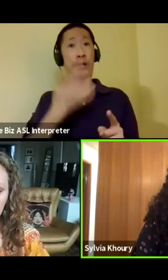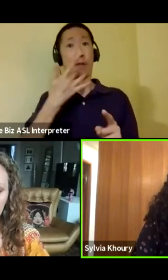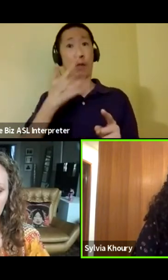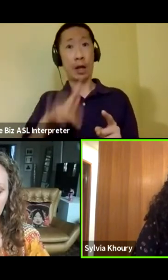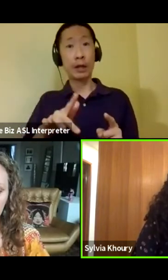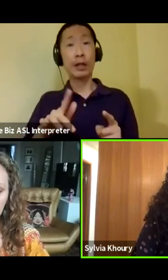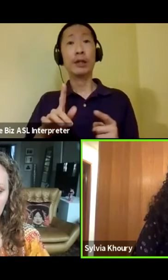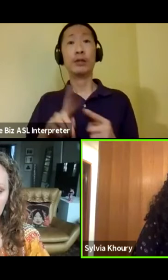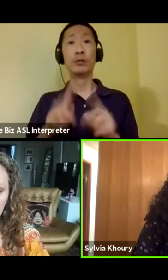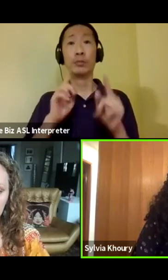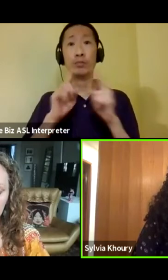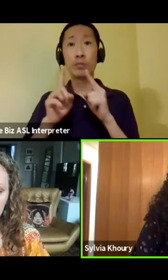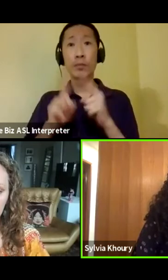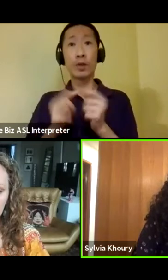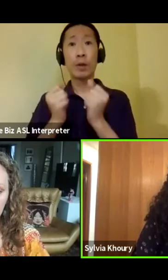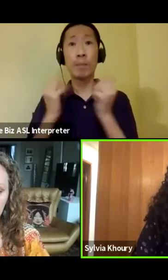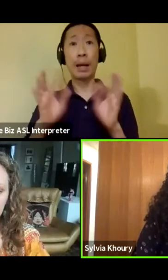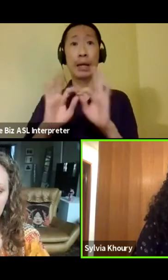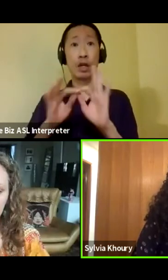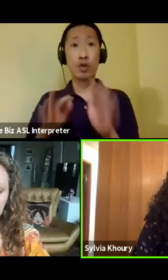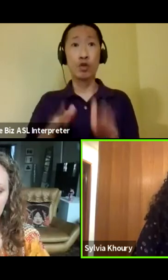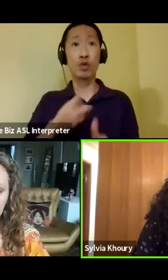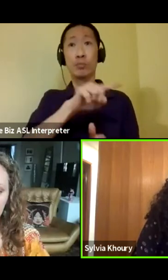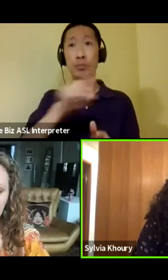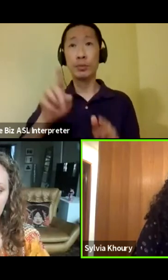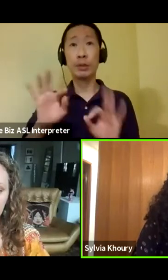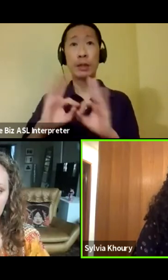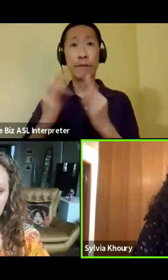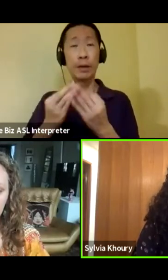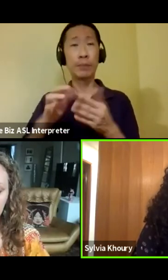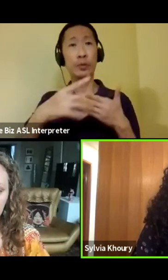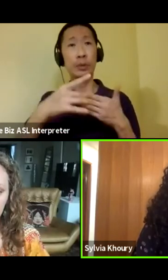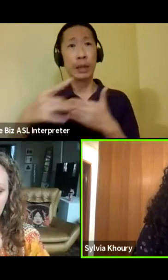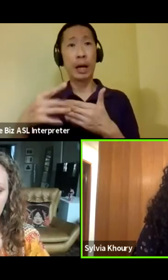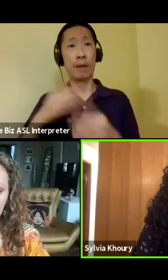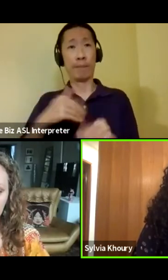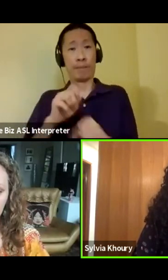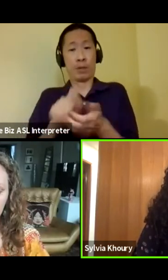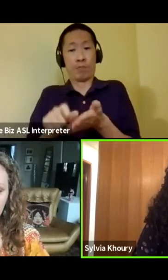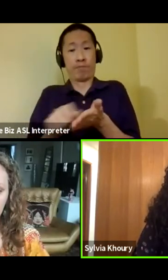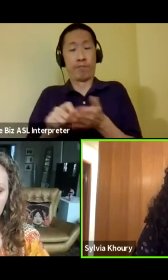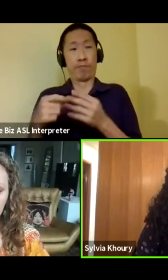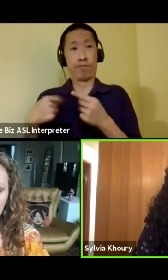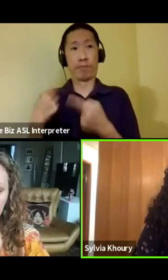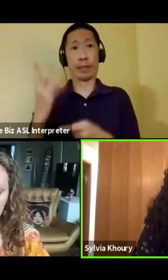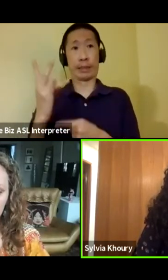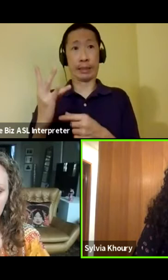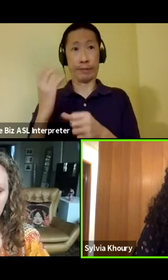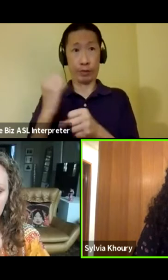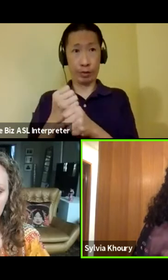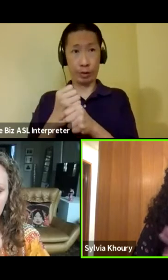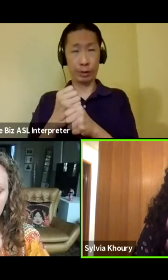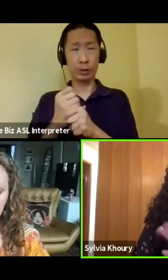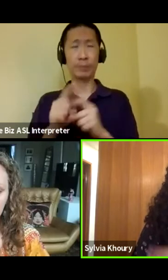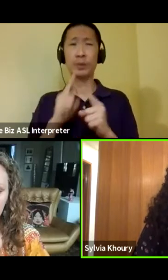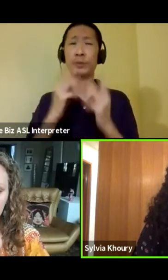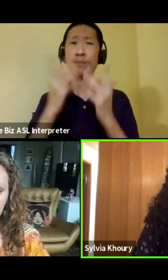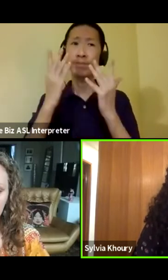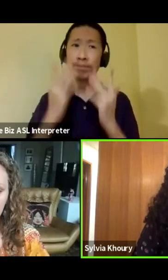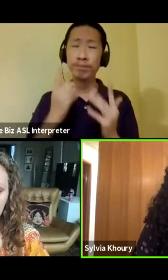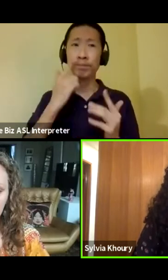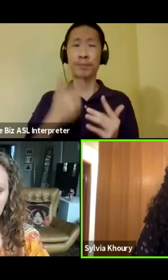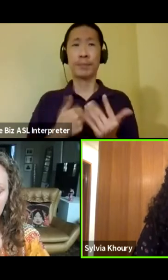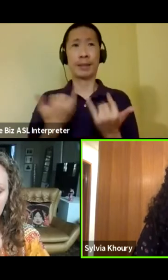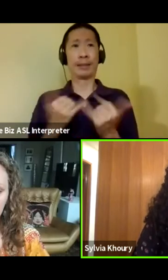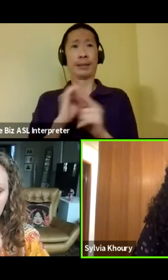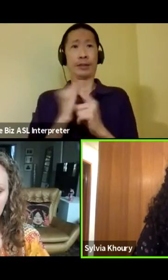speaking with a number of such interpreters and their families to guide my work on this play over the past seven years. That's really tragic to me, the state that